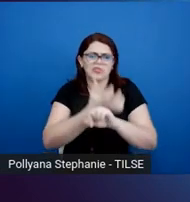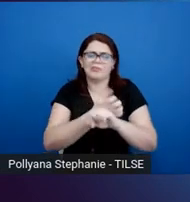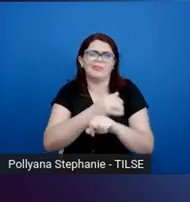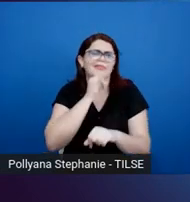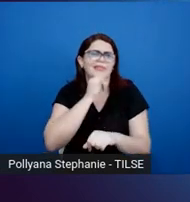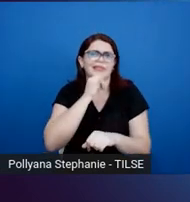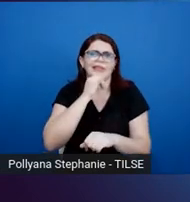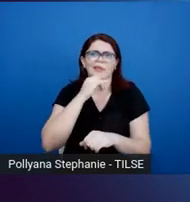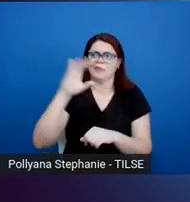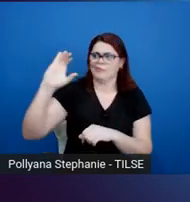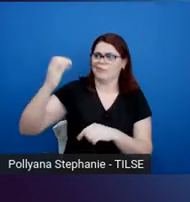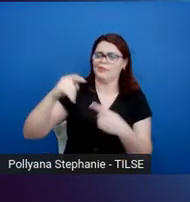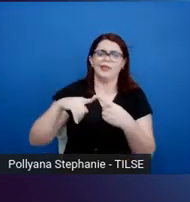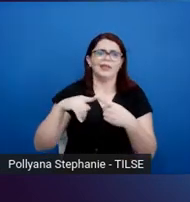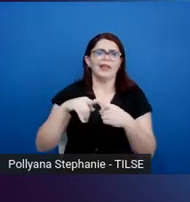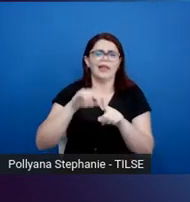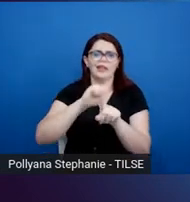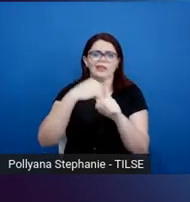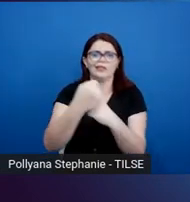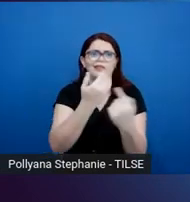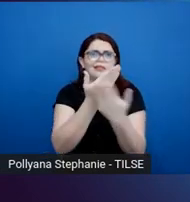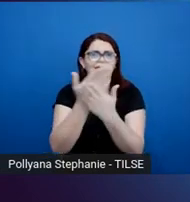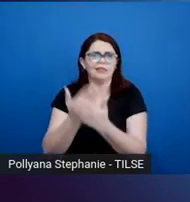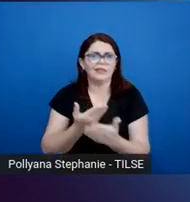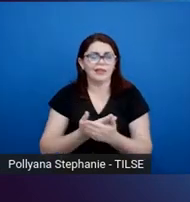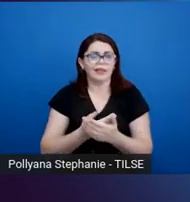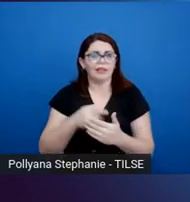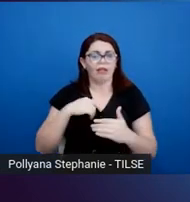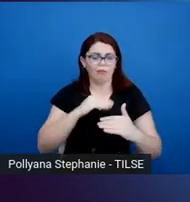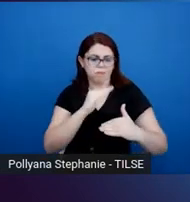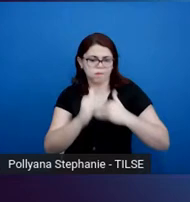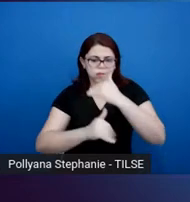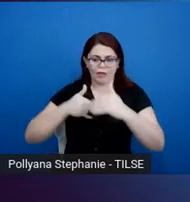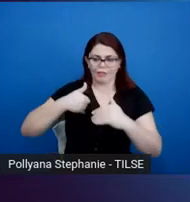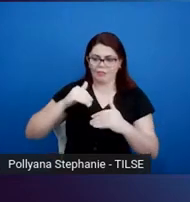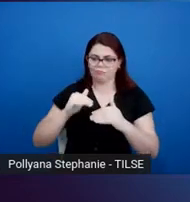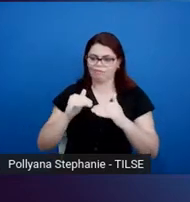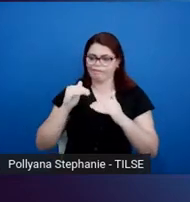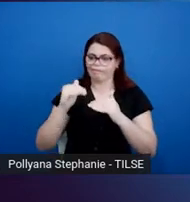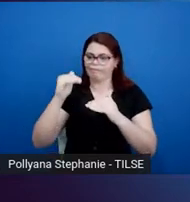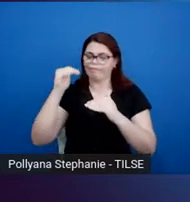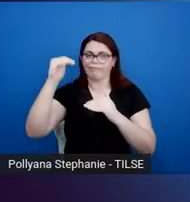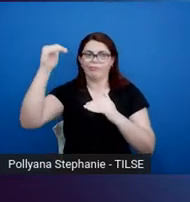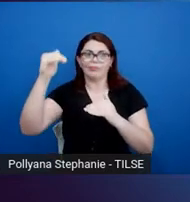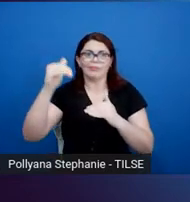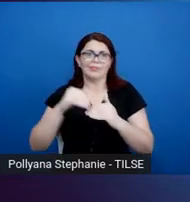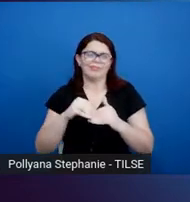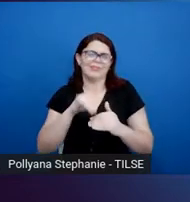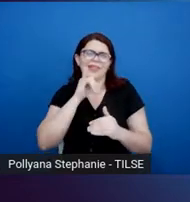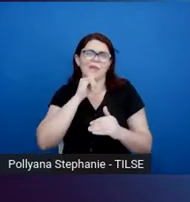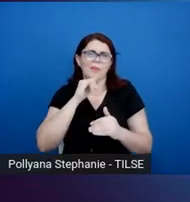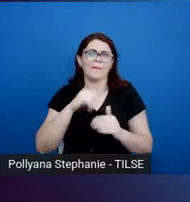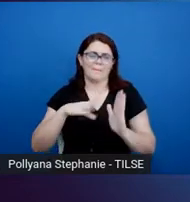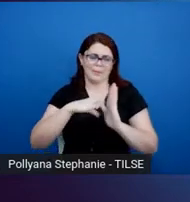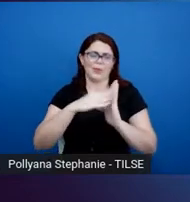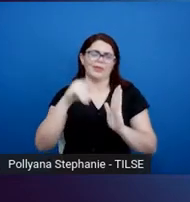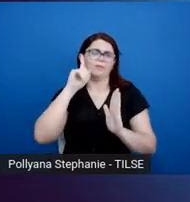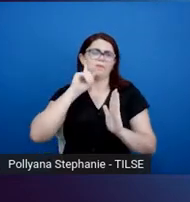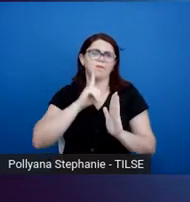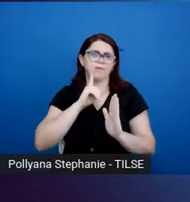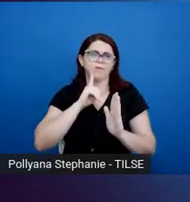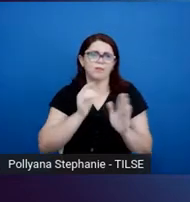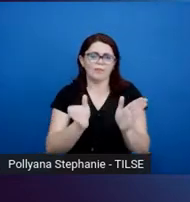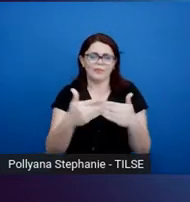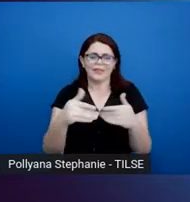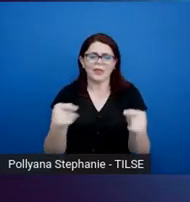And the students get older. Their classes kind of, at least in the U.S. model of education, their classes become